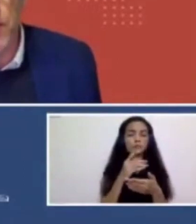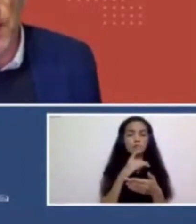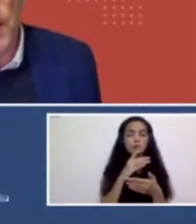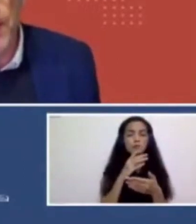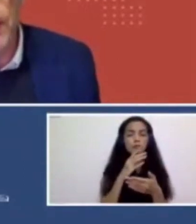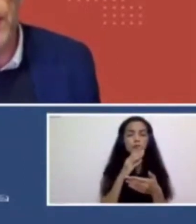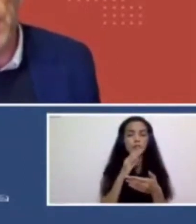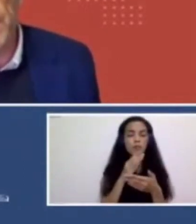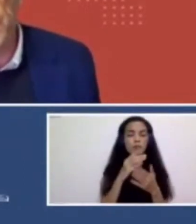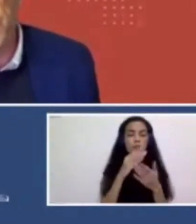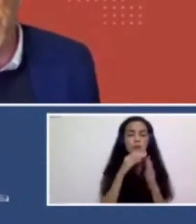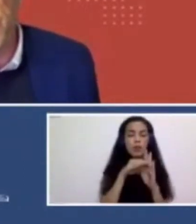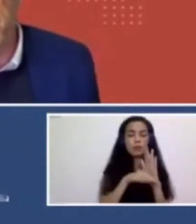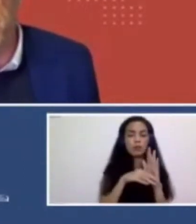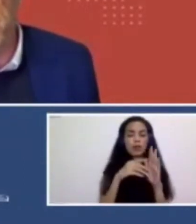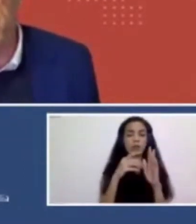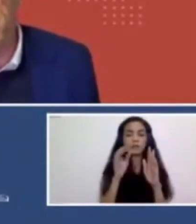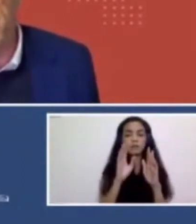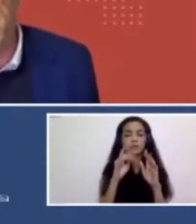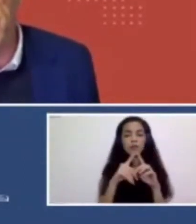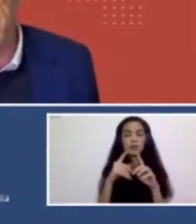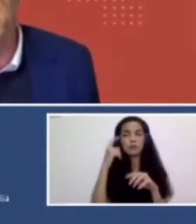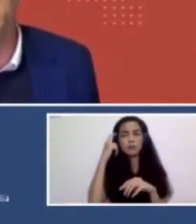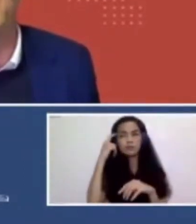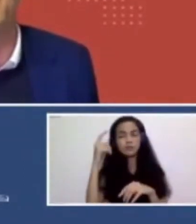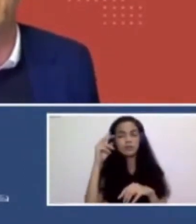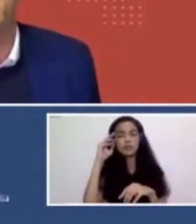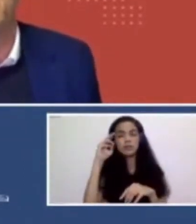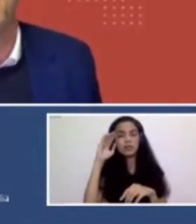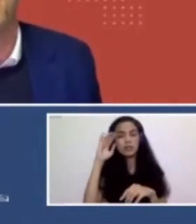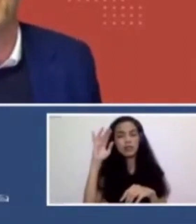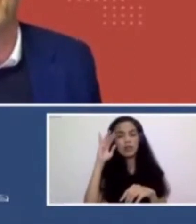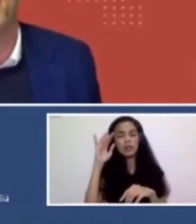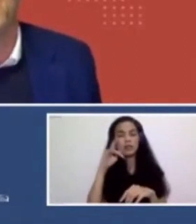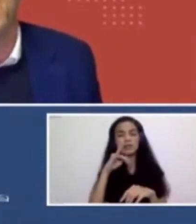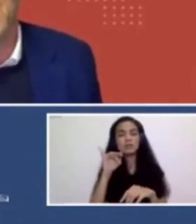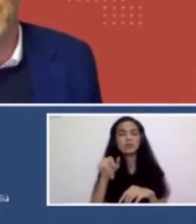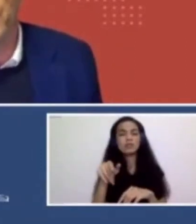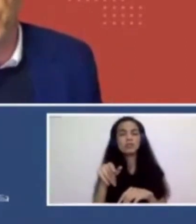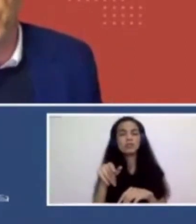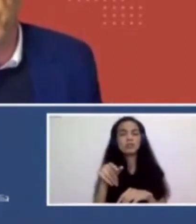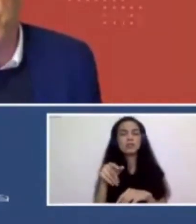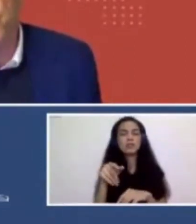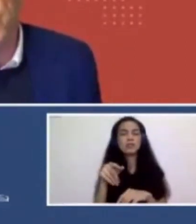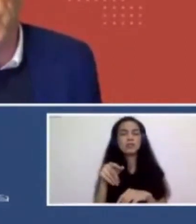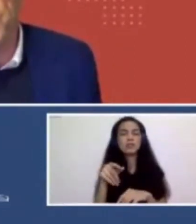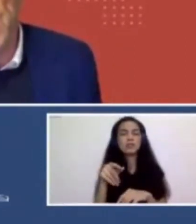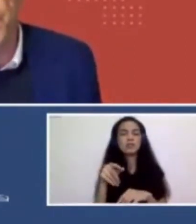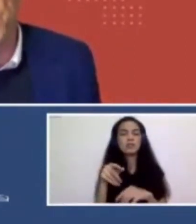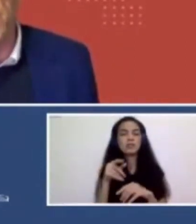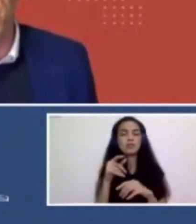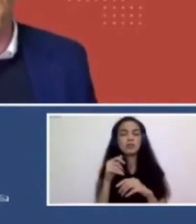disadvantages. I mean, I think the thing about the theoretical is that it kind of, um, enables you to